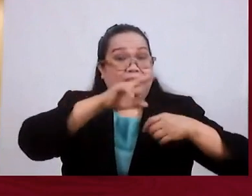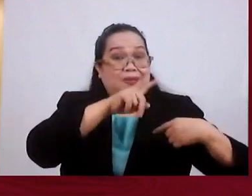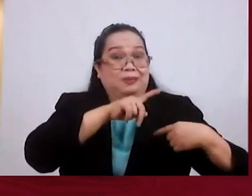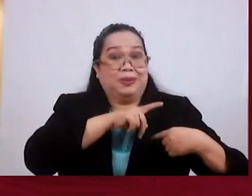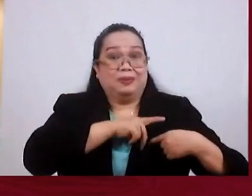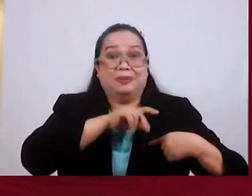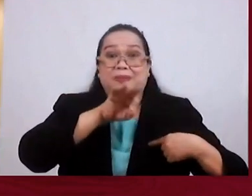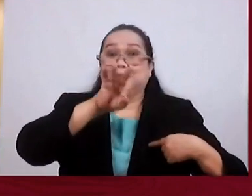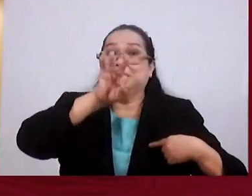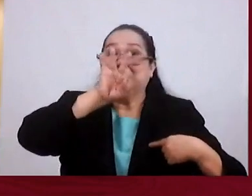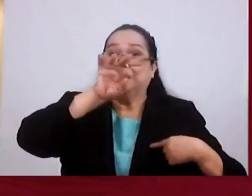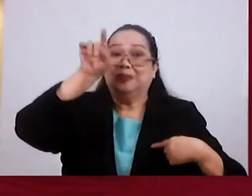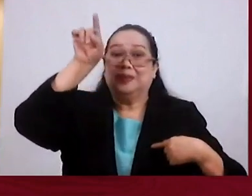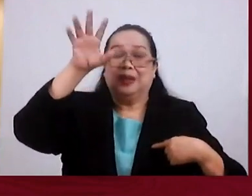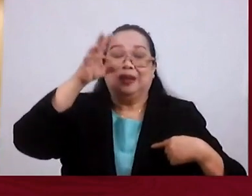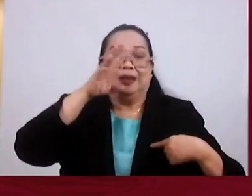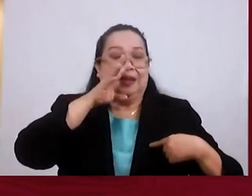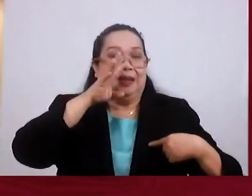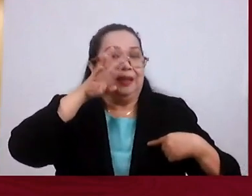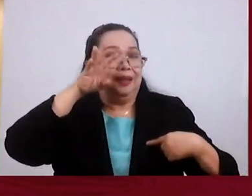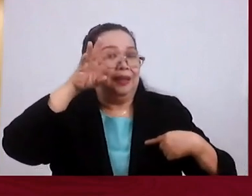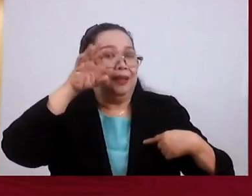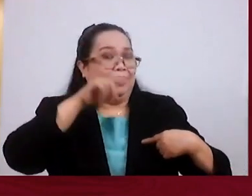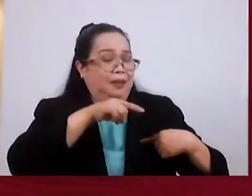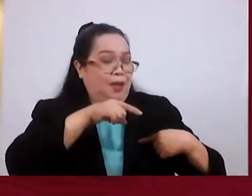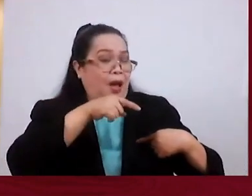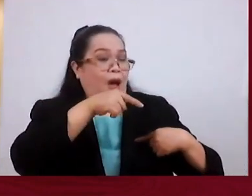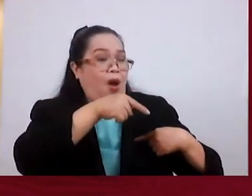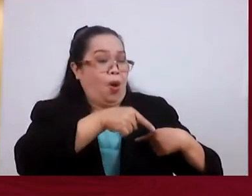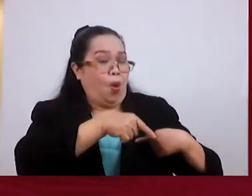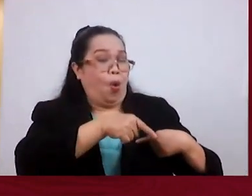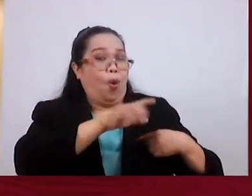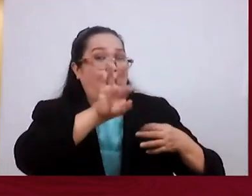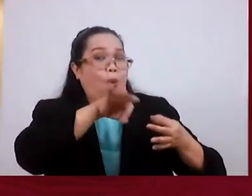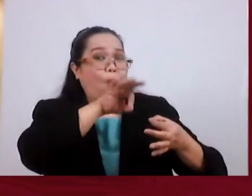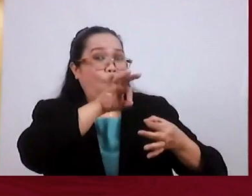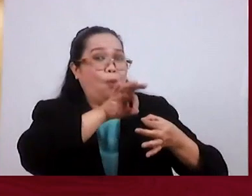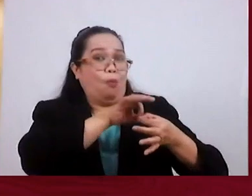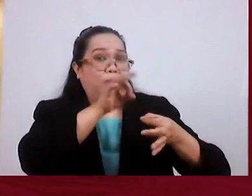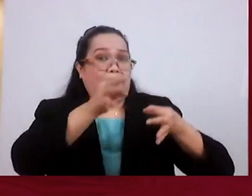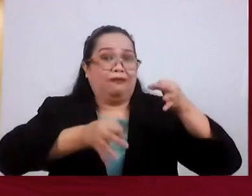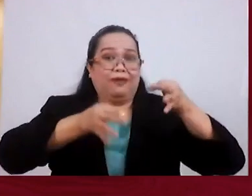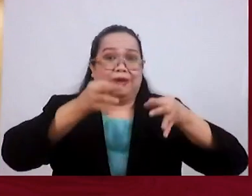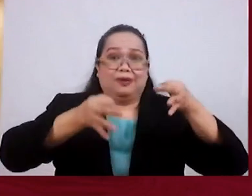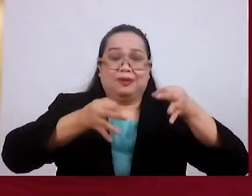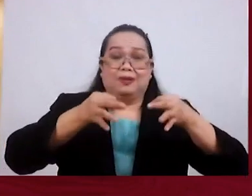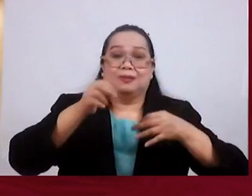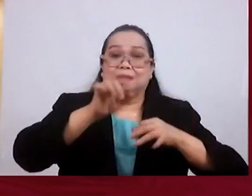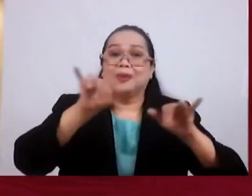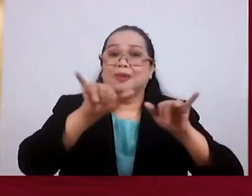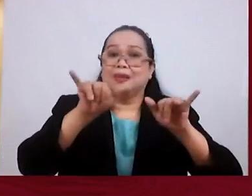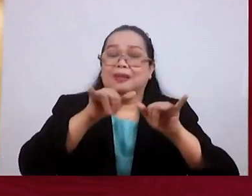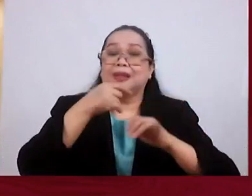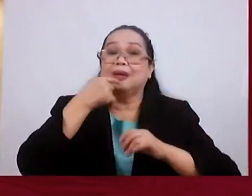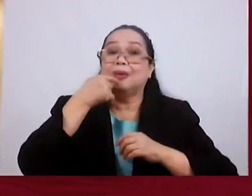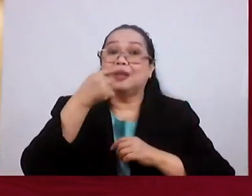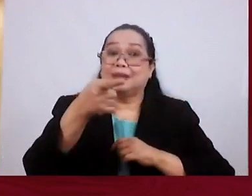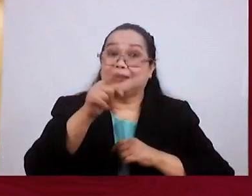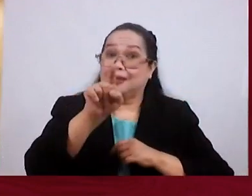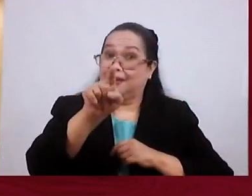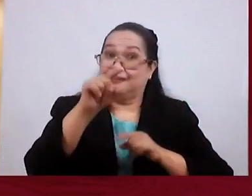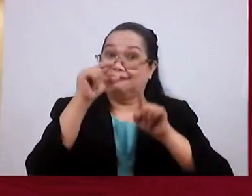offended Will now make an infallible judgment And the same judge Will now say